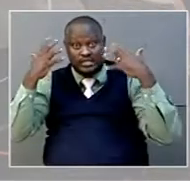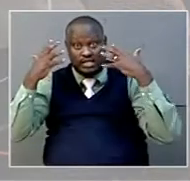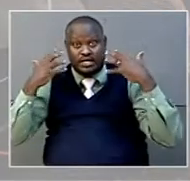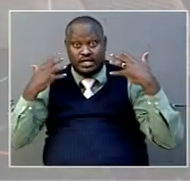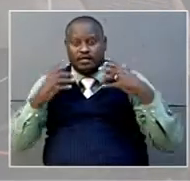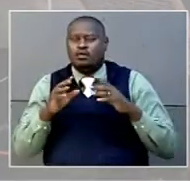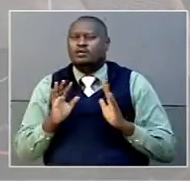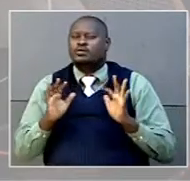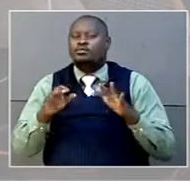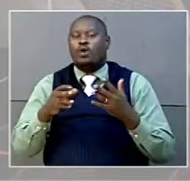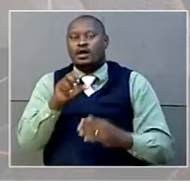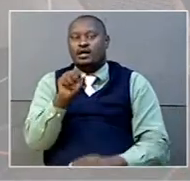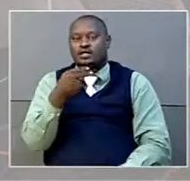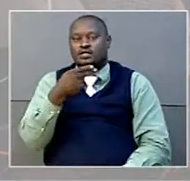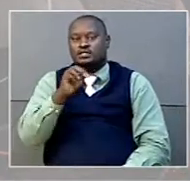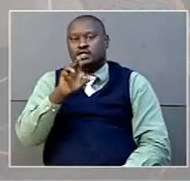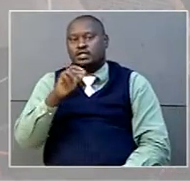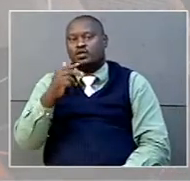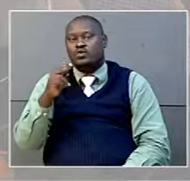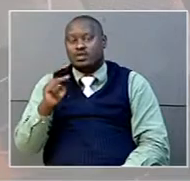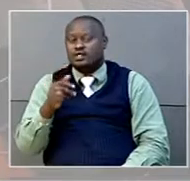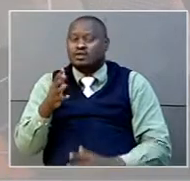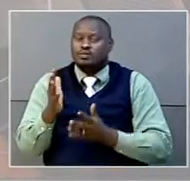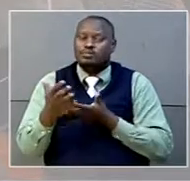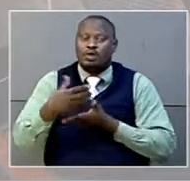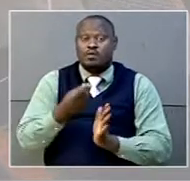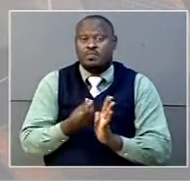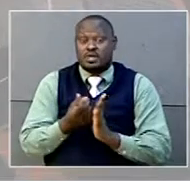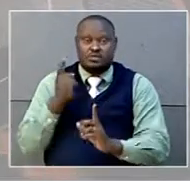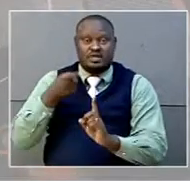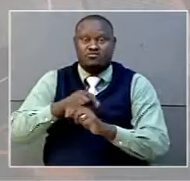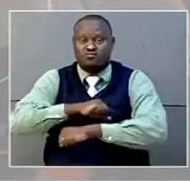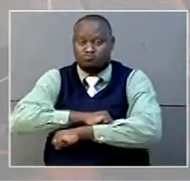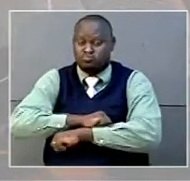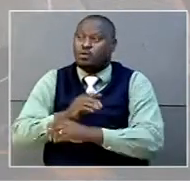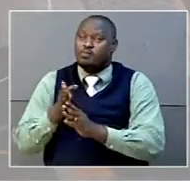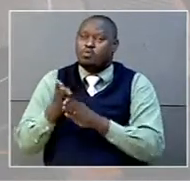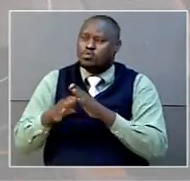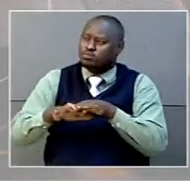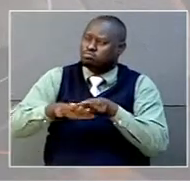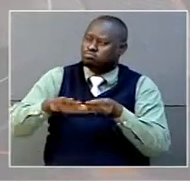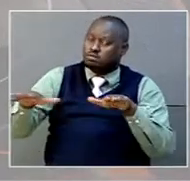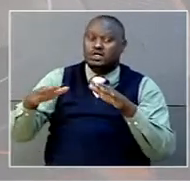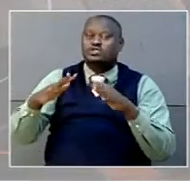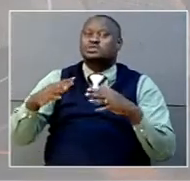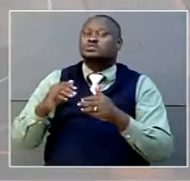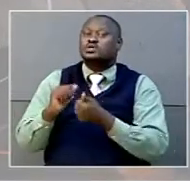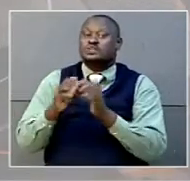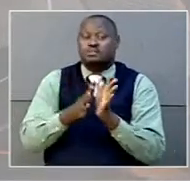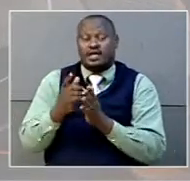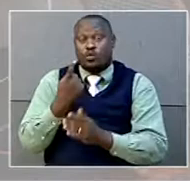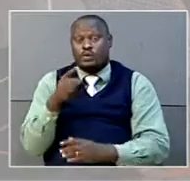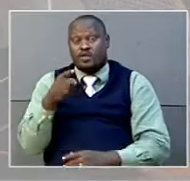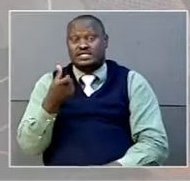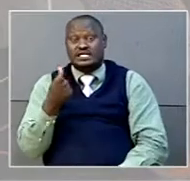at Sheraton Hotel Kampala, Ntare school was fundraising for funds to build a sports complex estimated to cost 1.6 billion